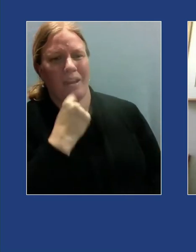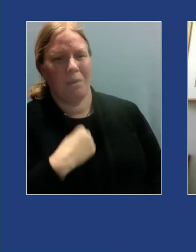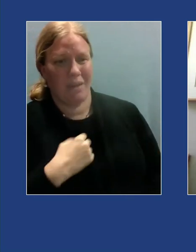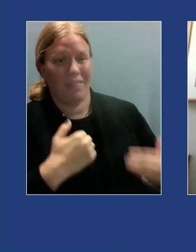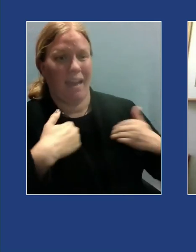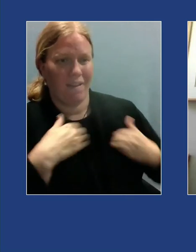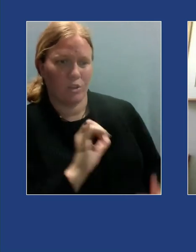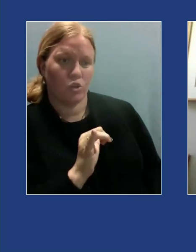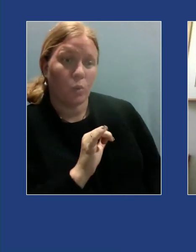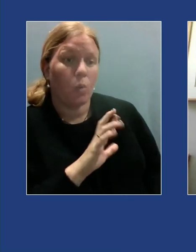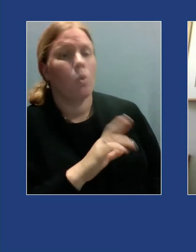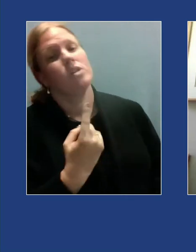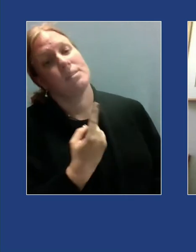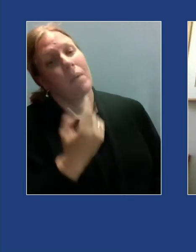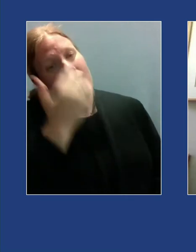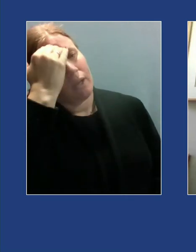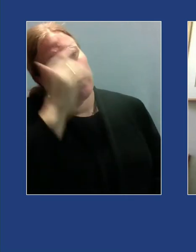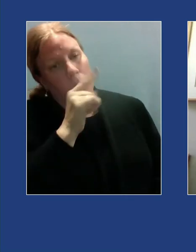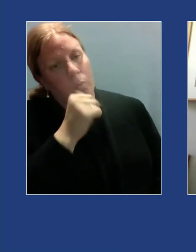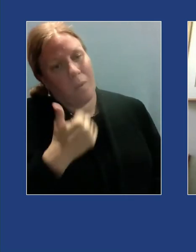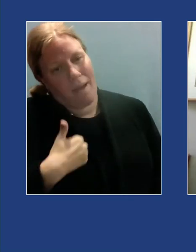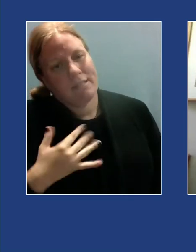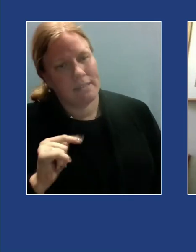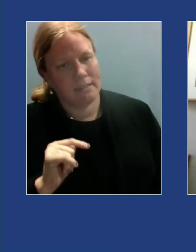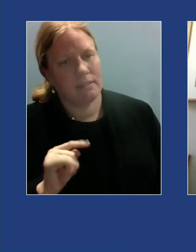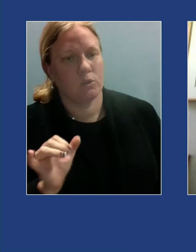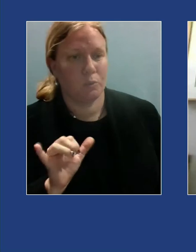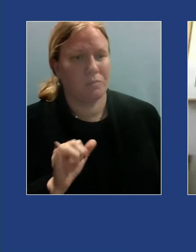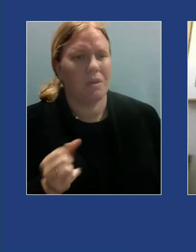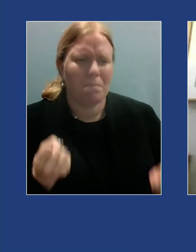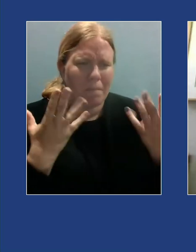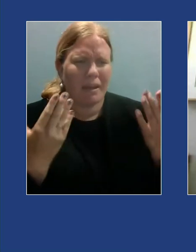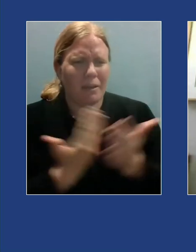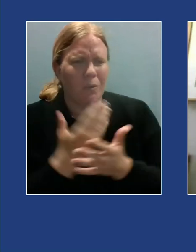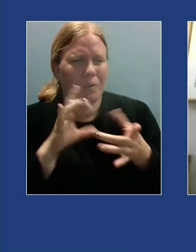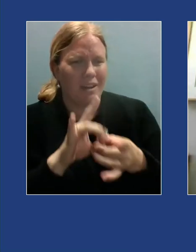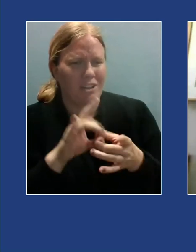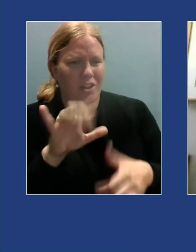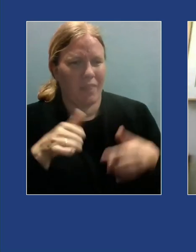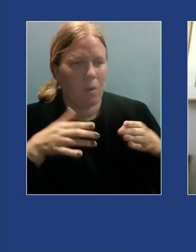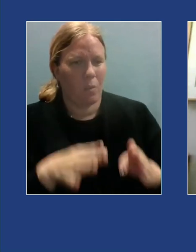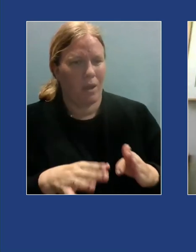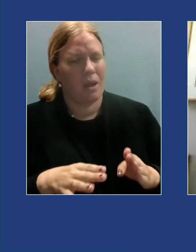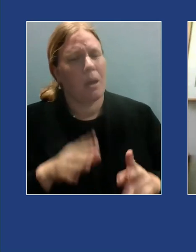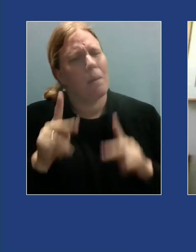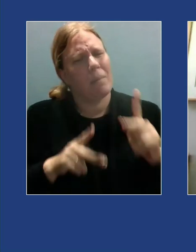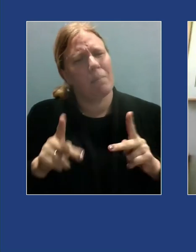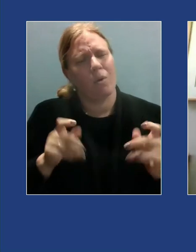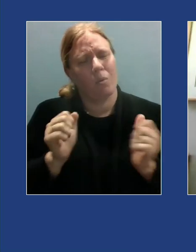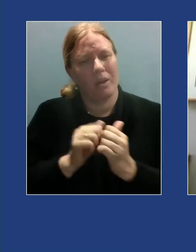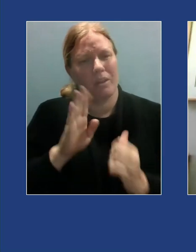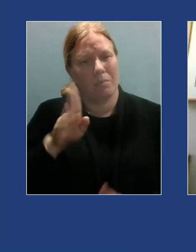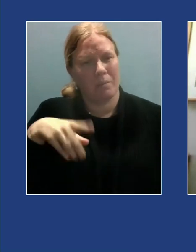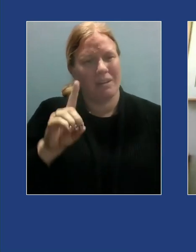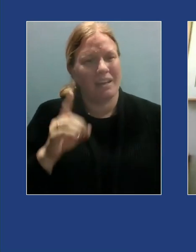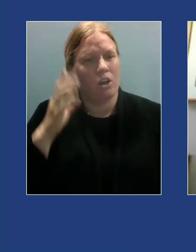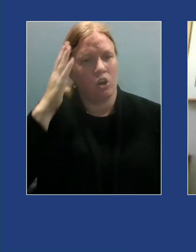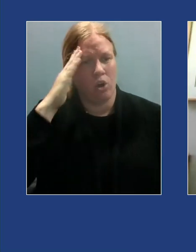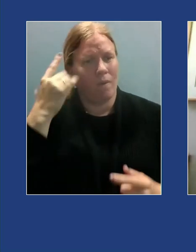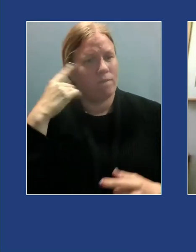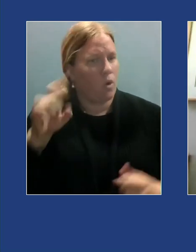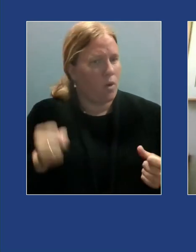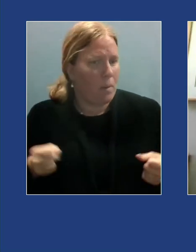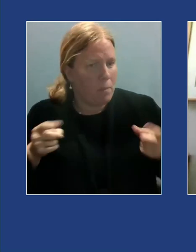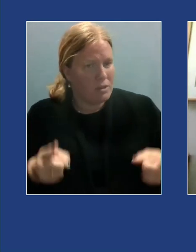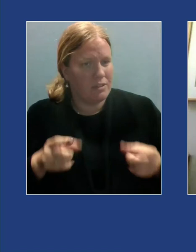who does I've made many connections that way people with BPD are known for impulsive decisions and I am no different whenever